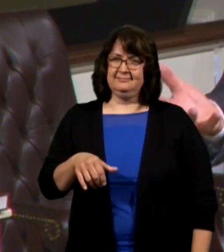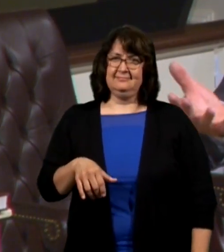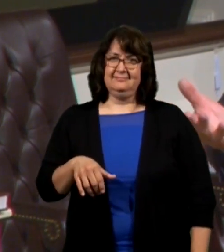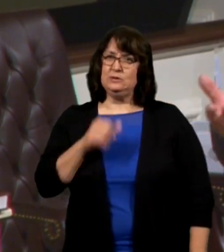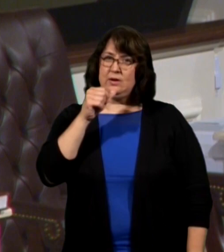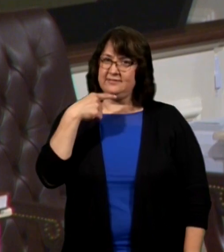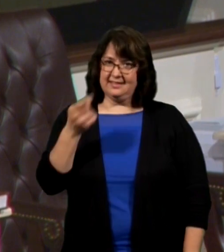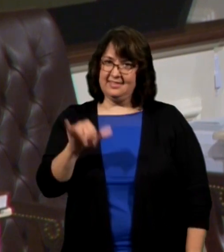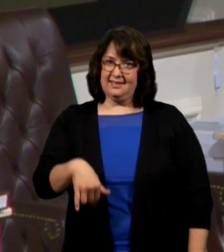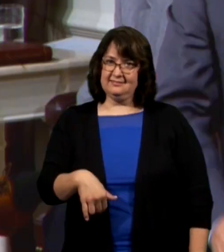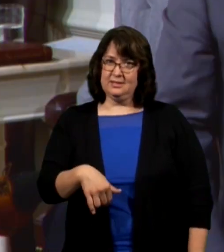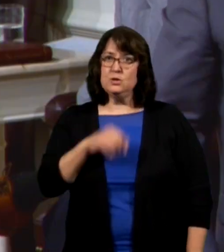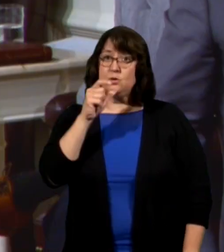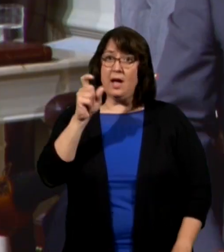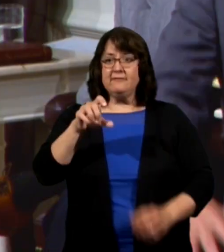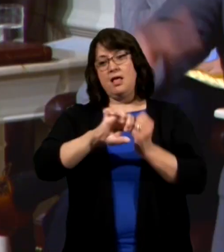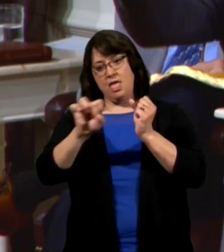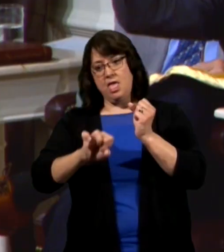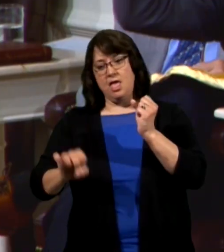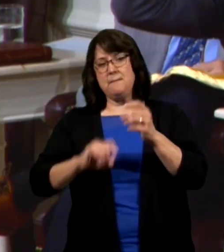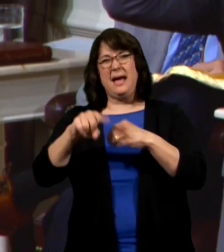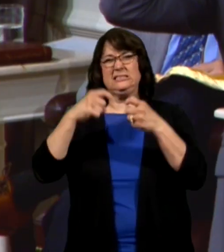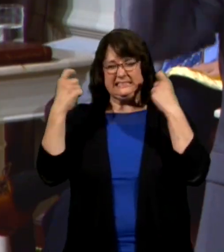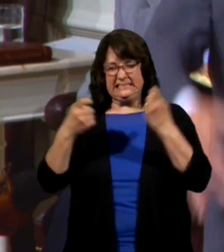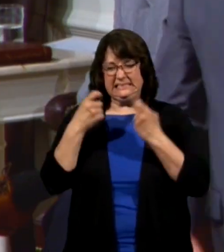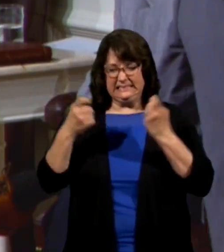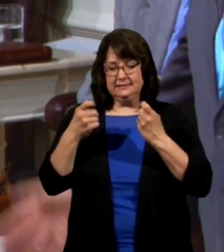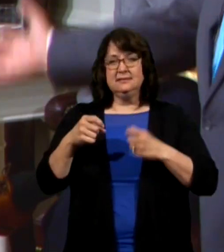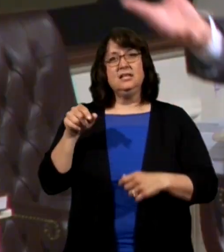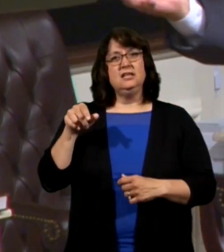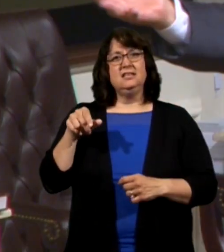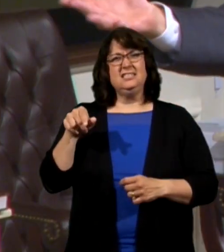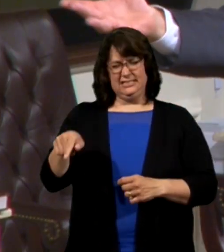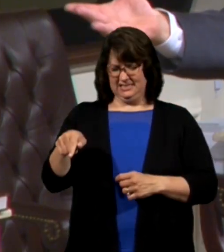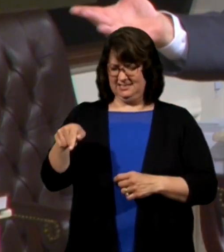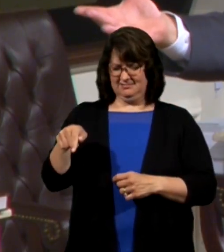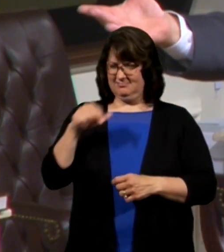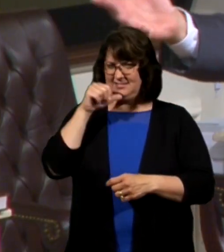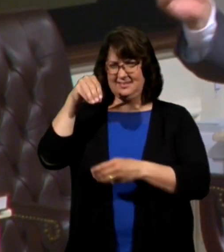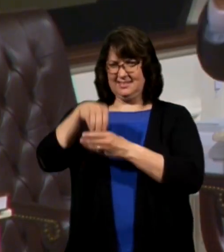you don't have to elaborate on the depths of sin she steeped into